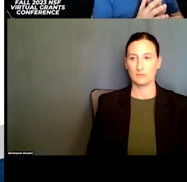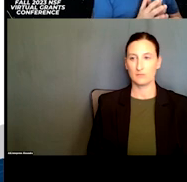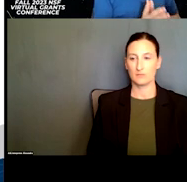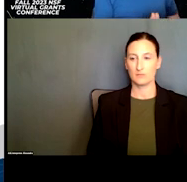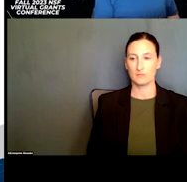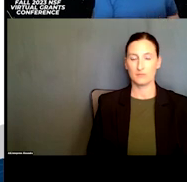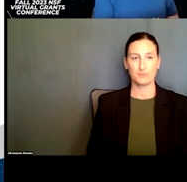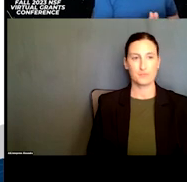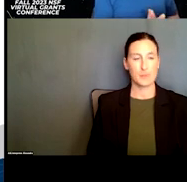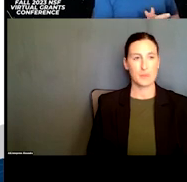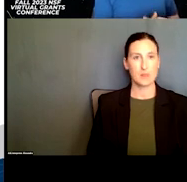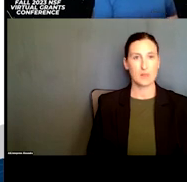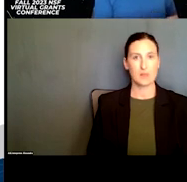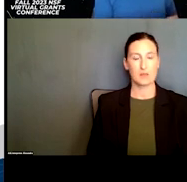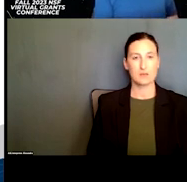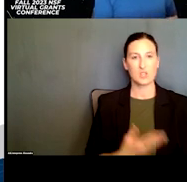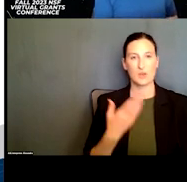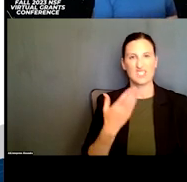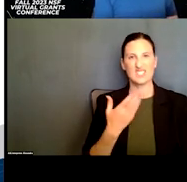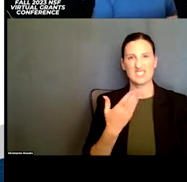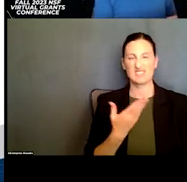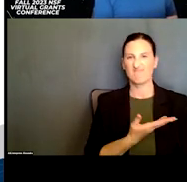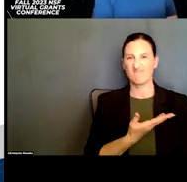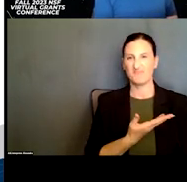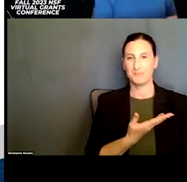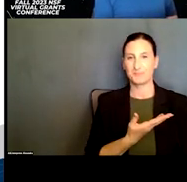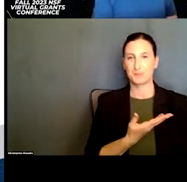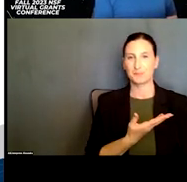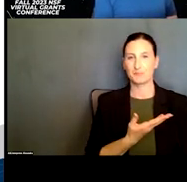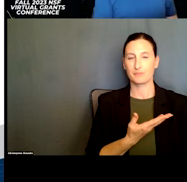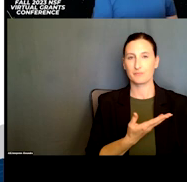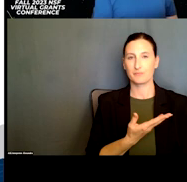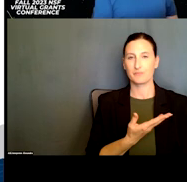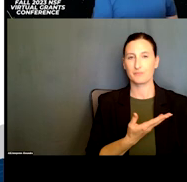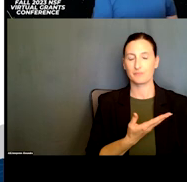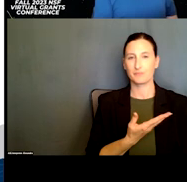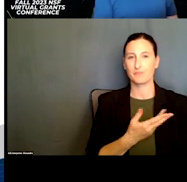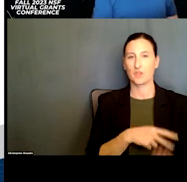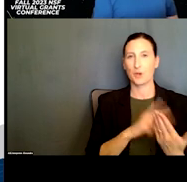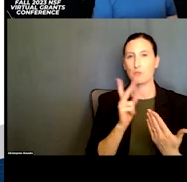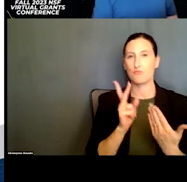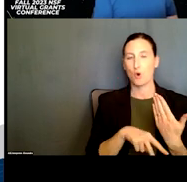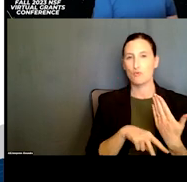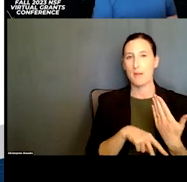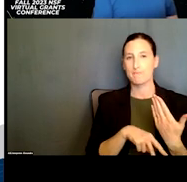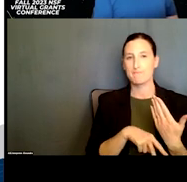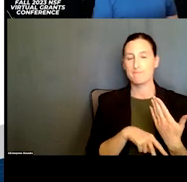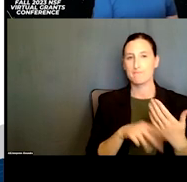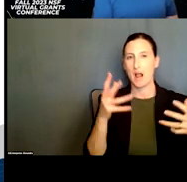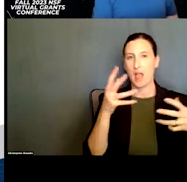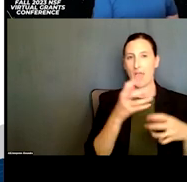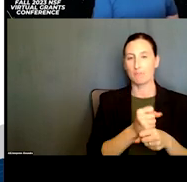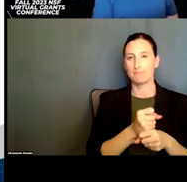So, uh, this is a snapshot of the, uh, portfolio of programs in, uh, uh, size.